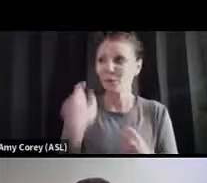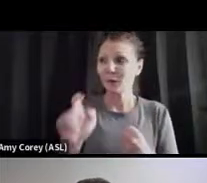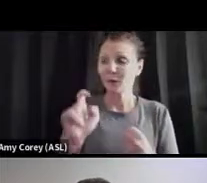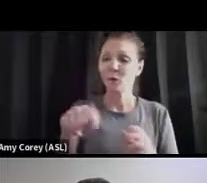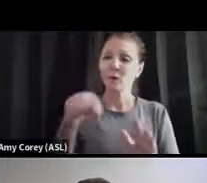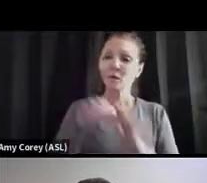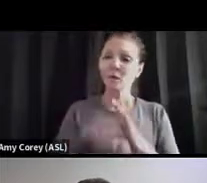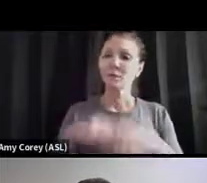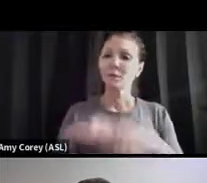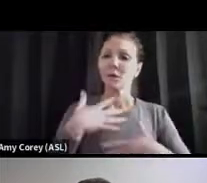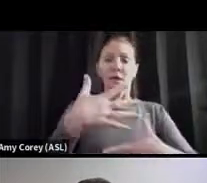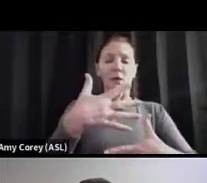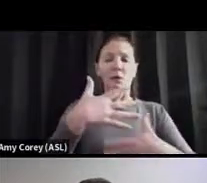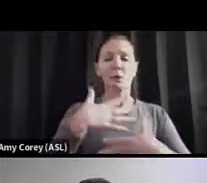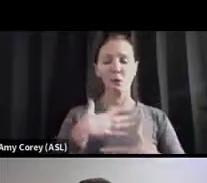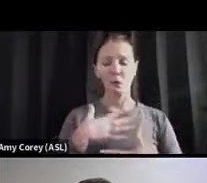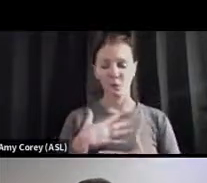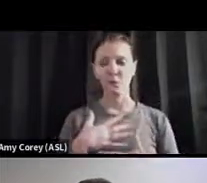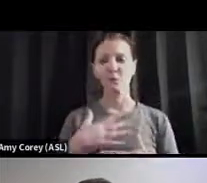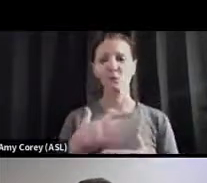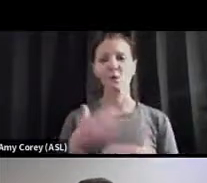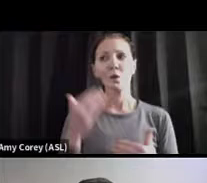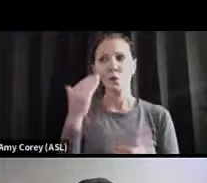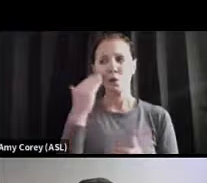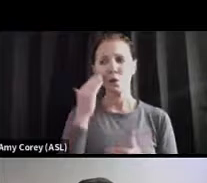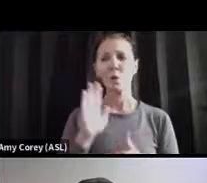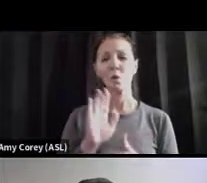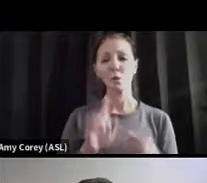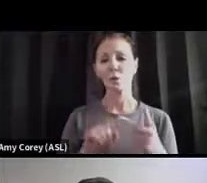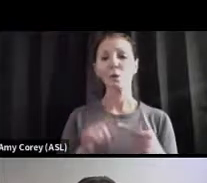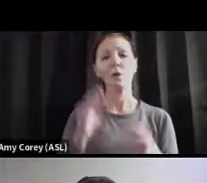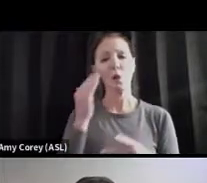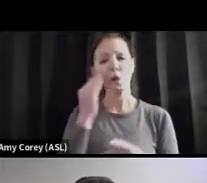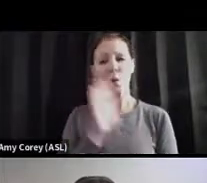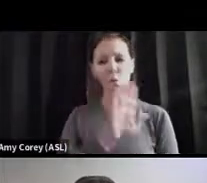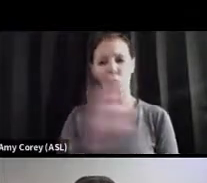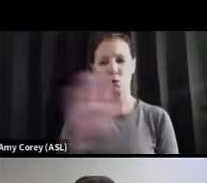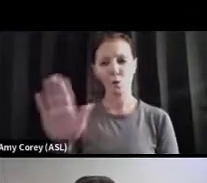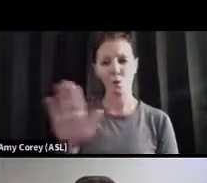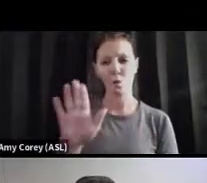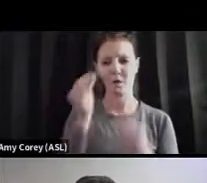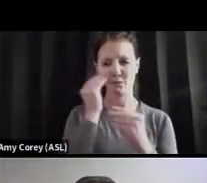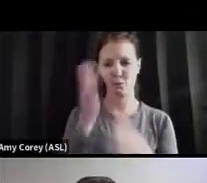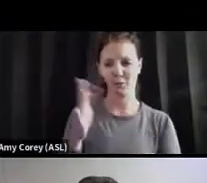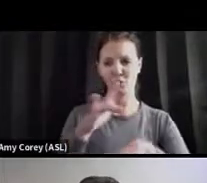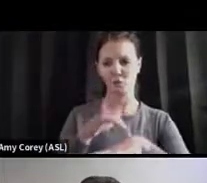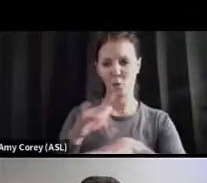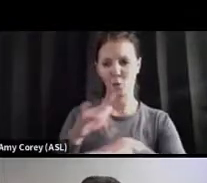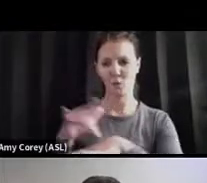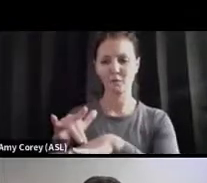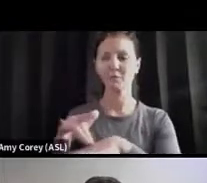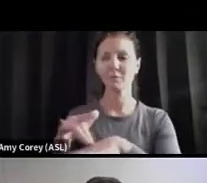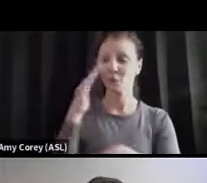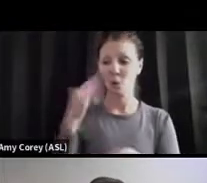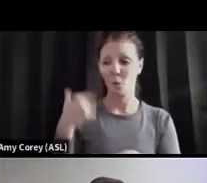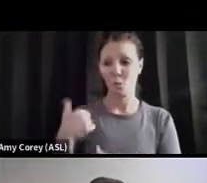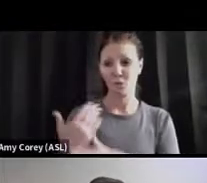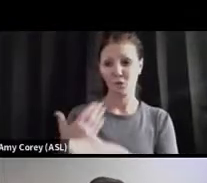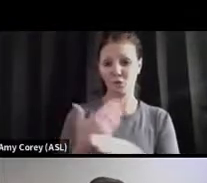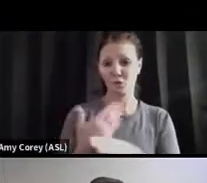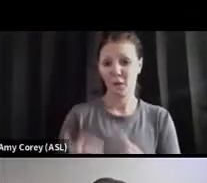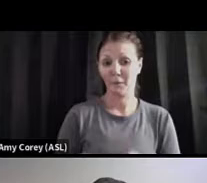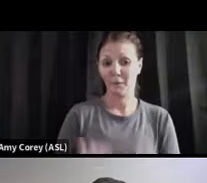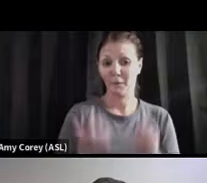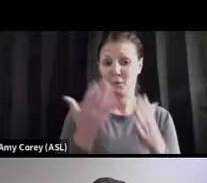your sources of information. So we've all been sharing multiple websites and places that folks can go to learn more. It's